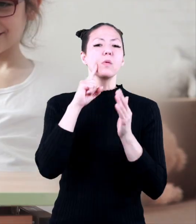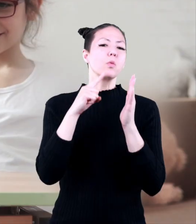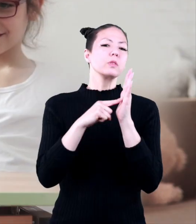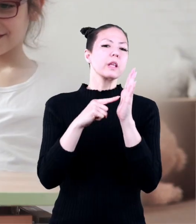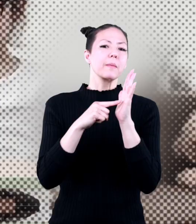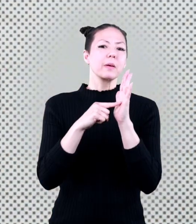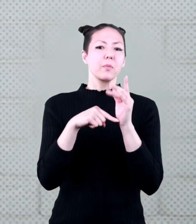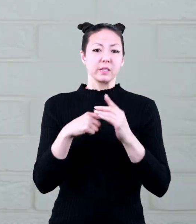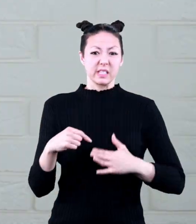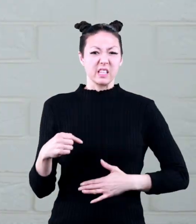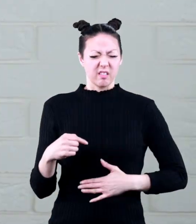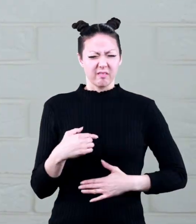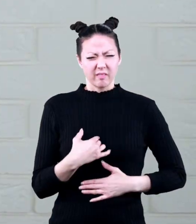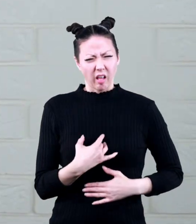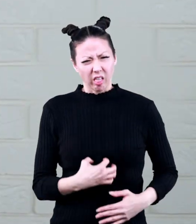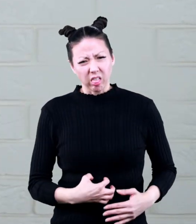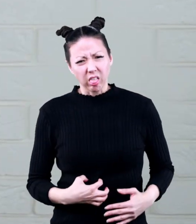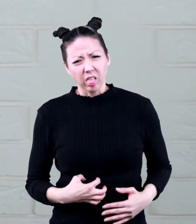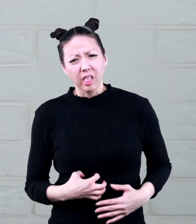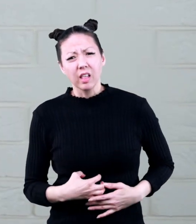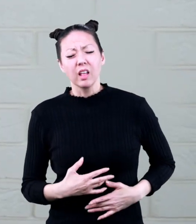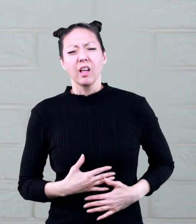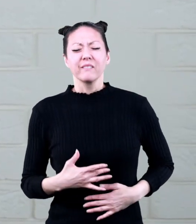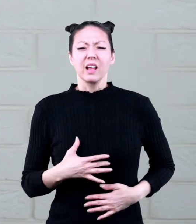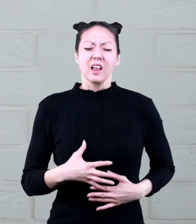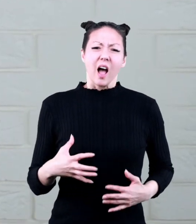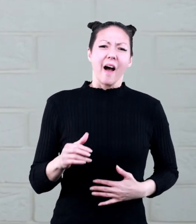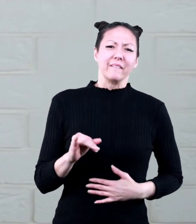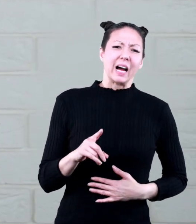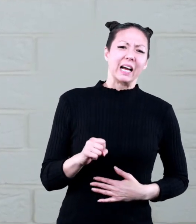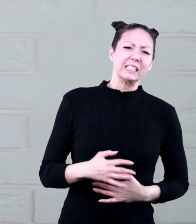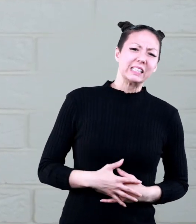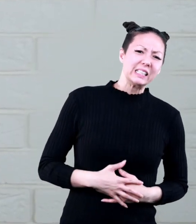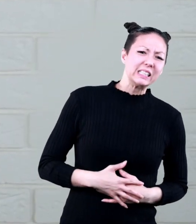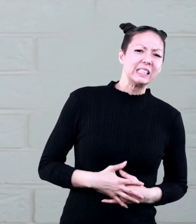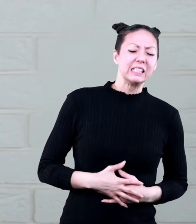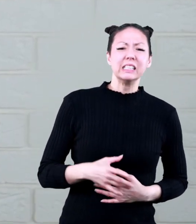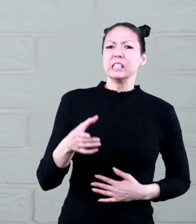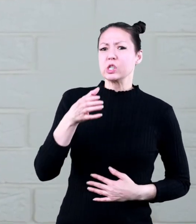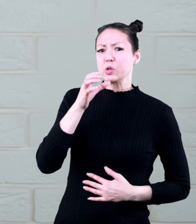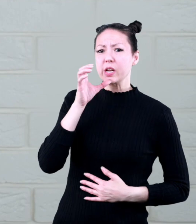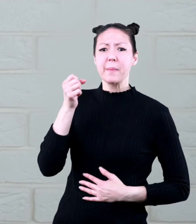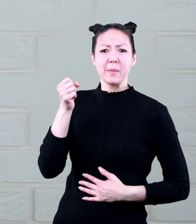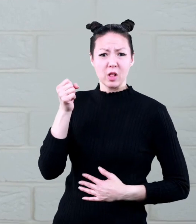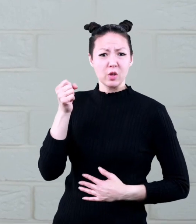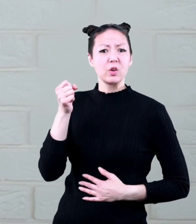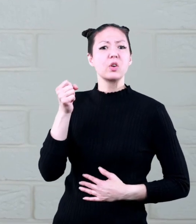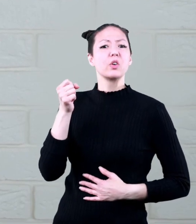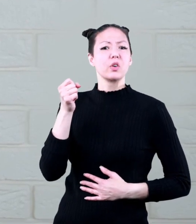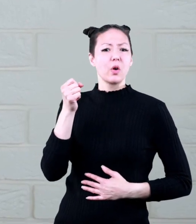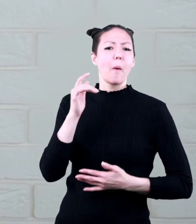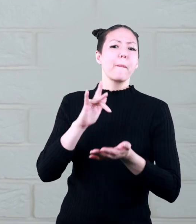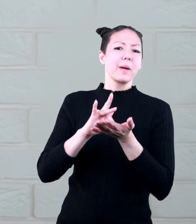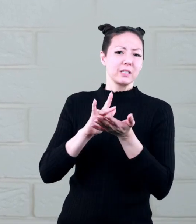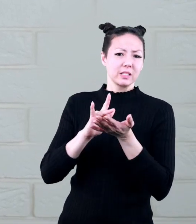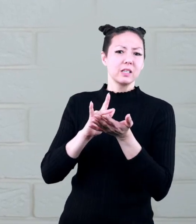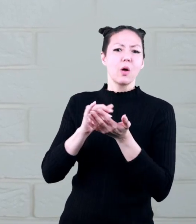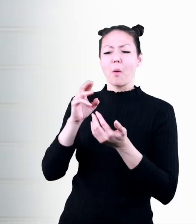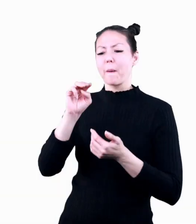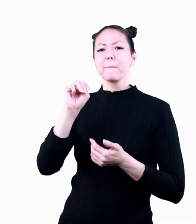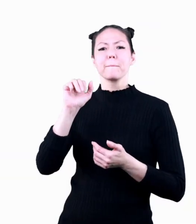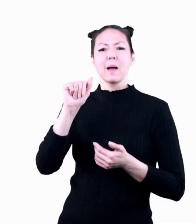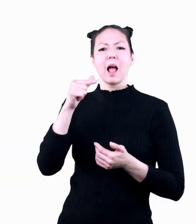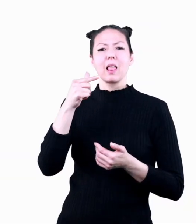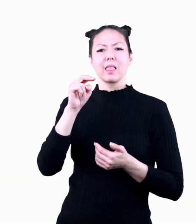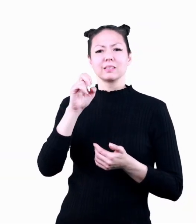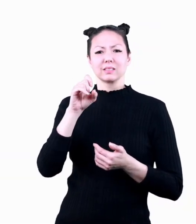for example when your stomach feels upset because of lots of acid you can drink milk or use a medicine called